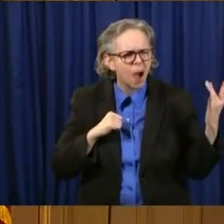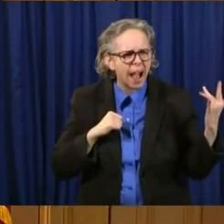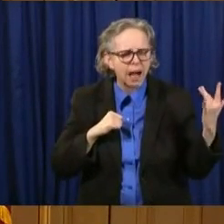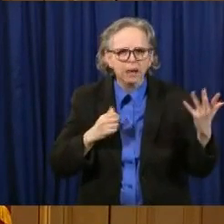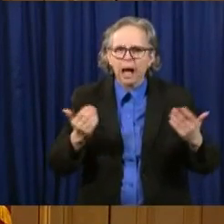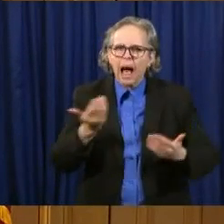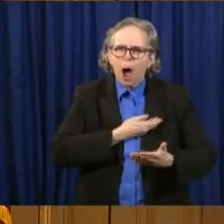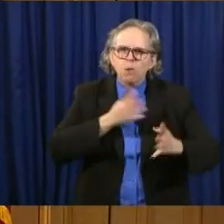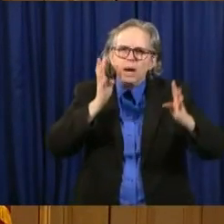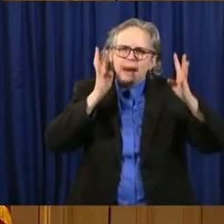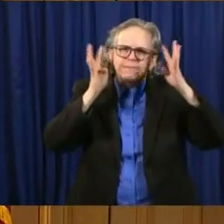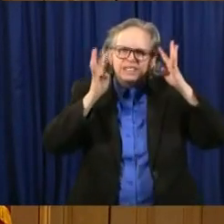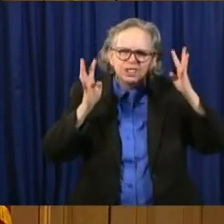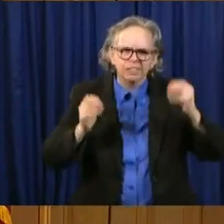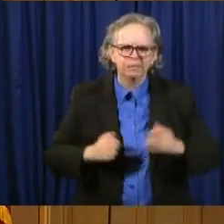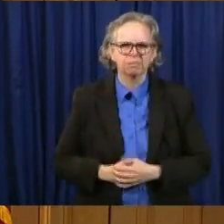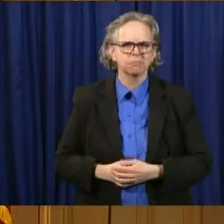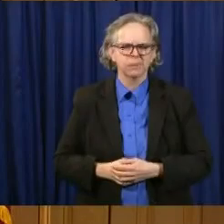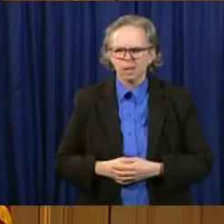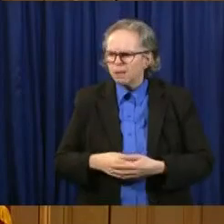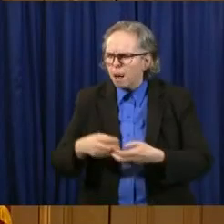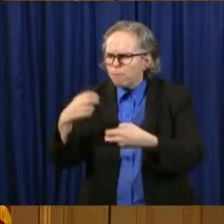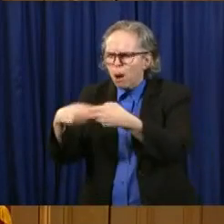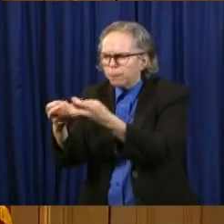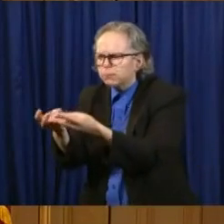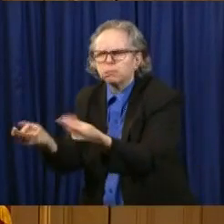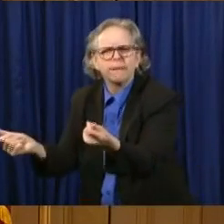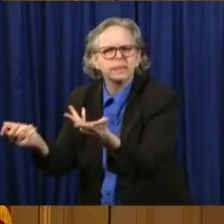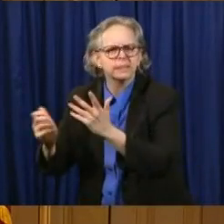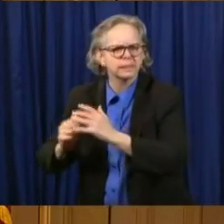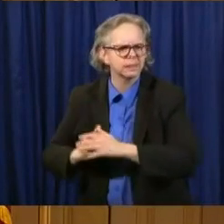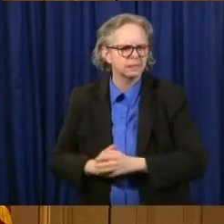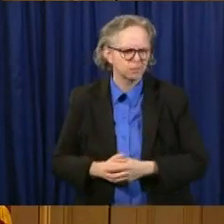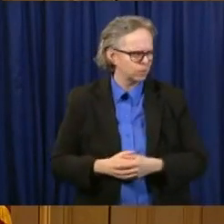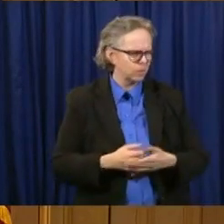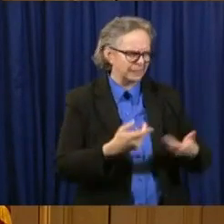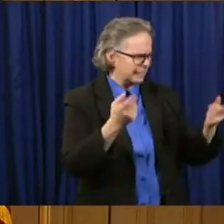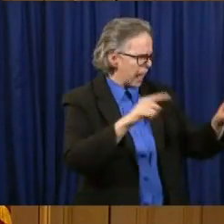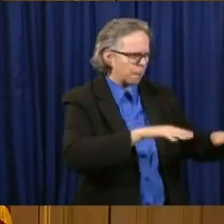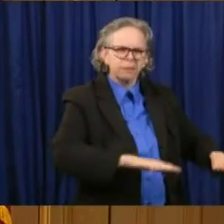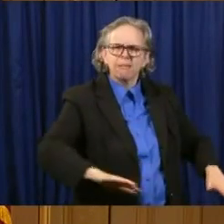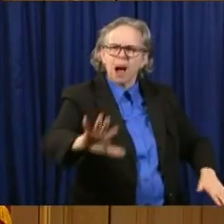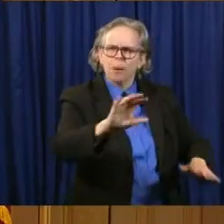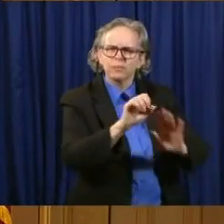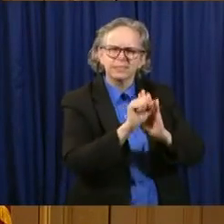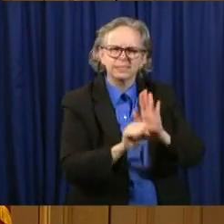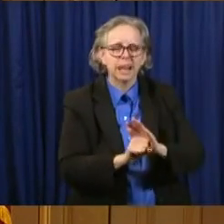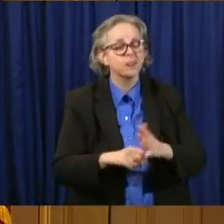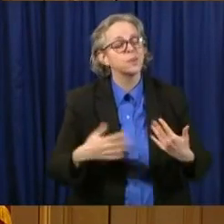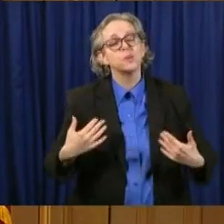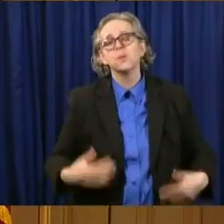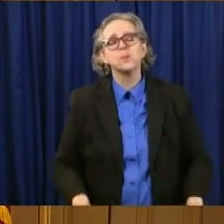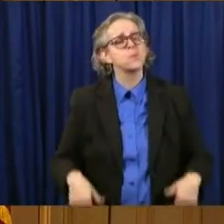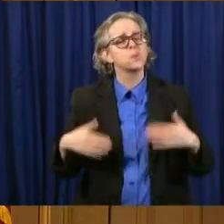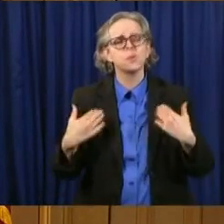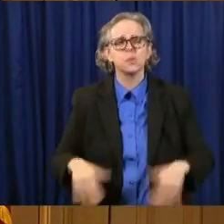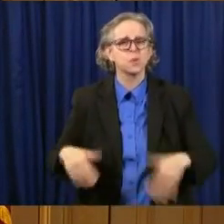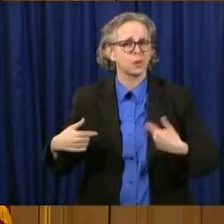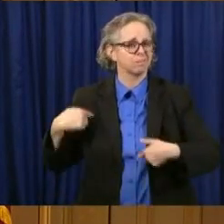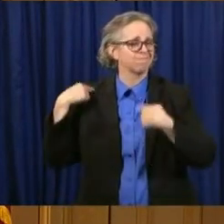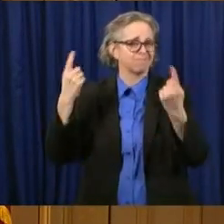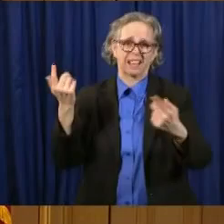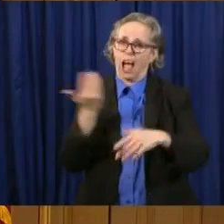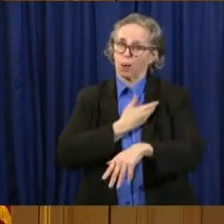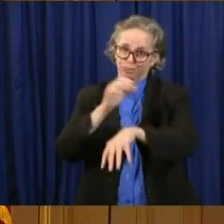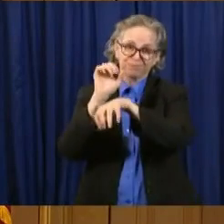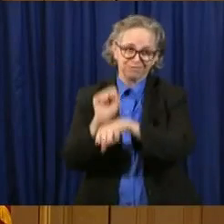problem-solving attitude that we have in this state. It's a great, great tradition. And we see it daily. We've